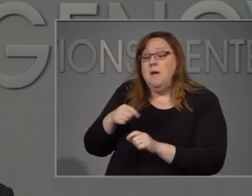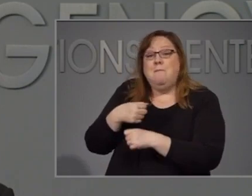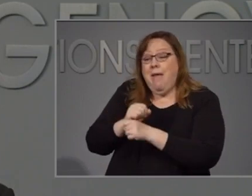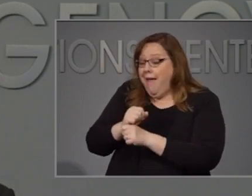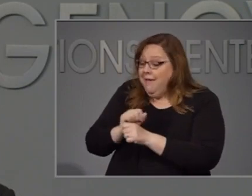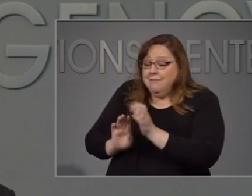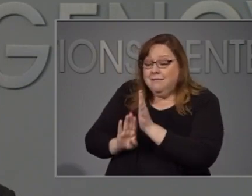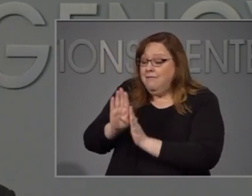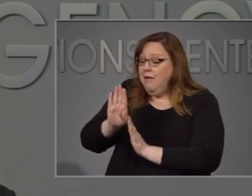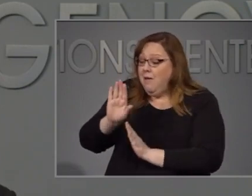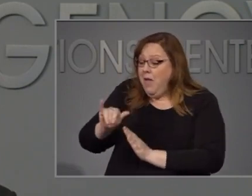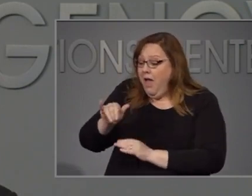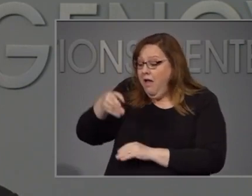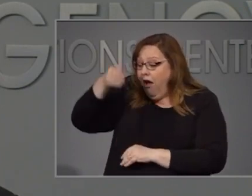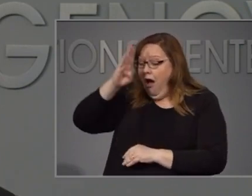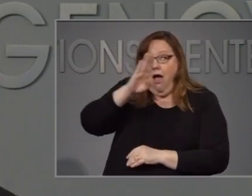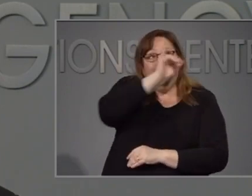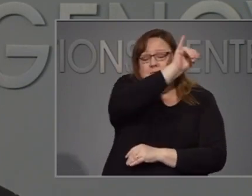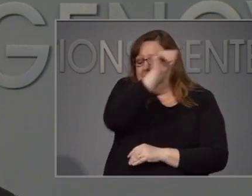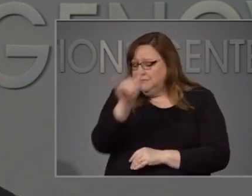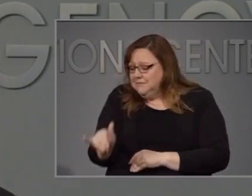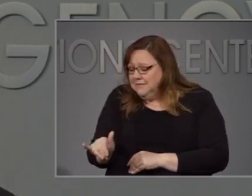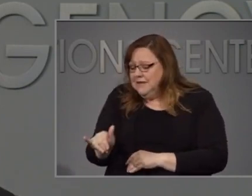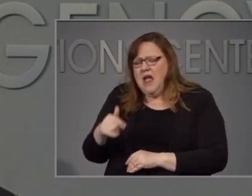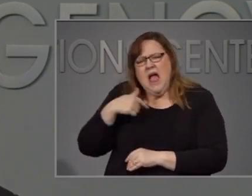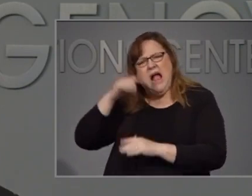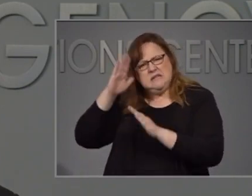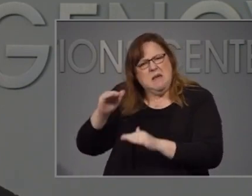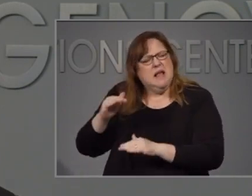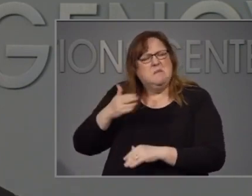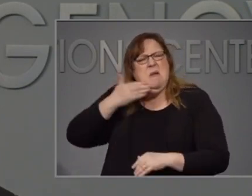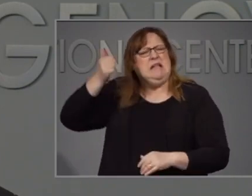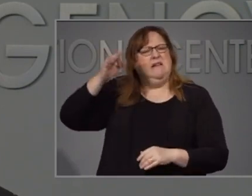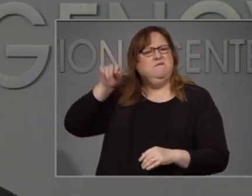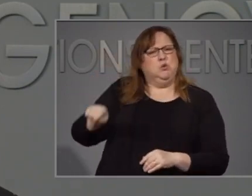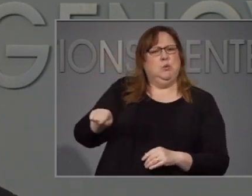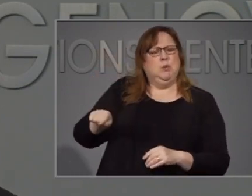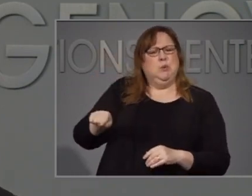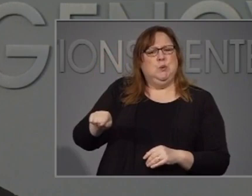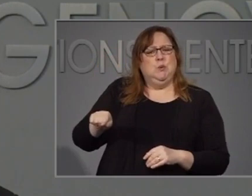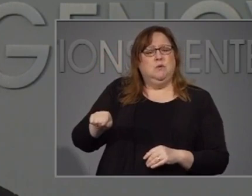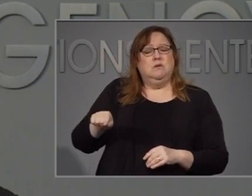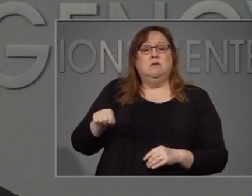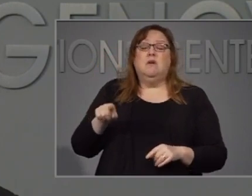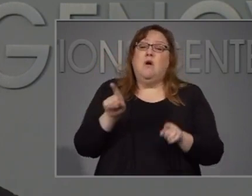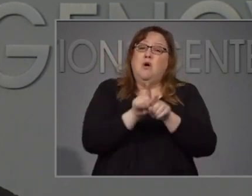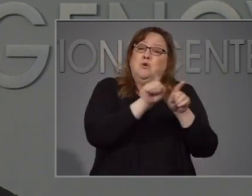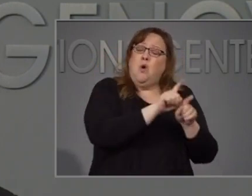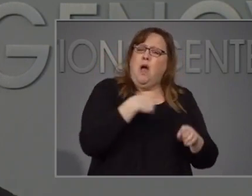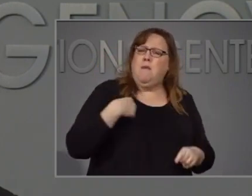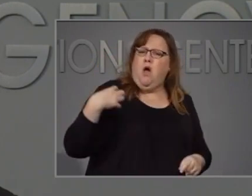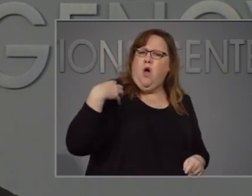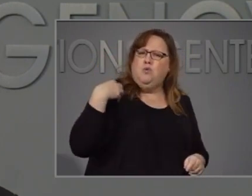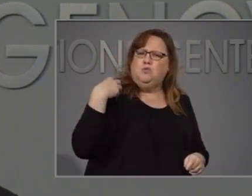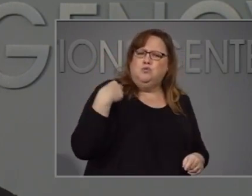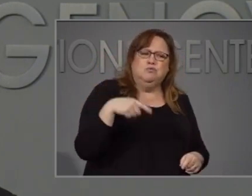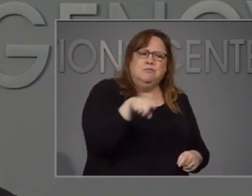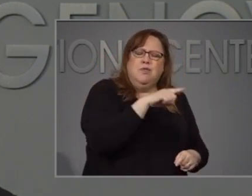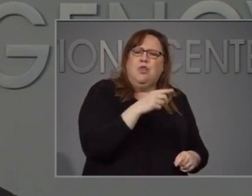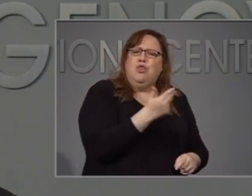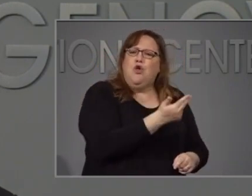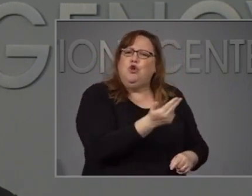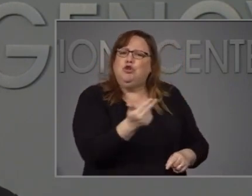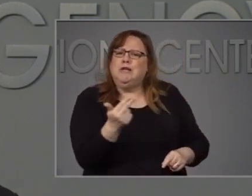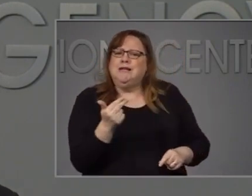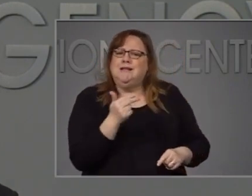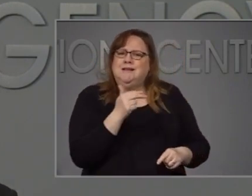expectations for him. The same is true of a group of 13-year-olds that I'm privileged to coach from various racial